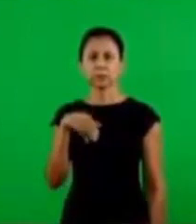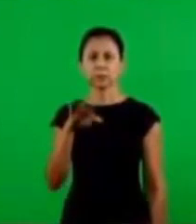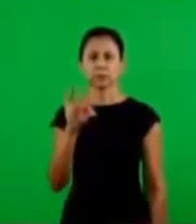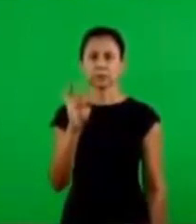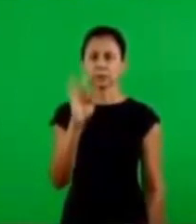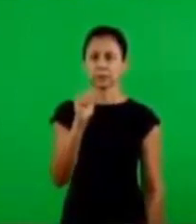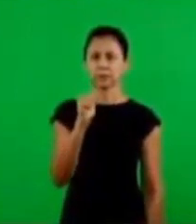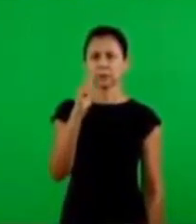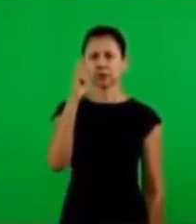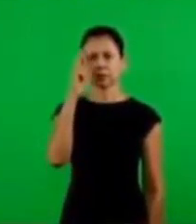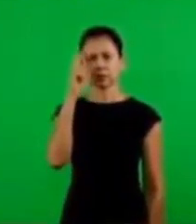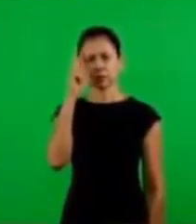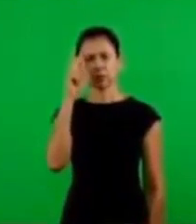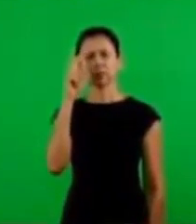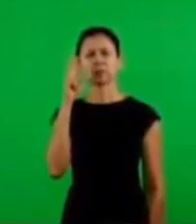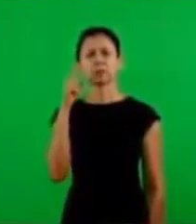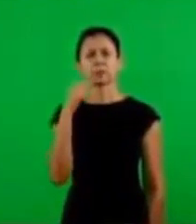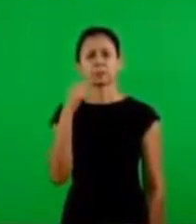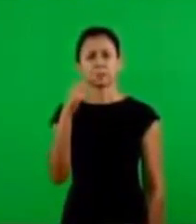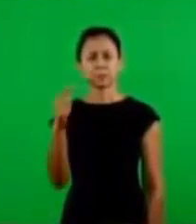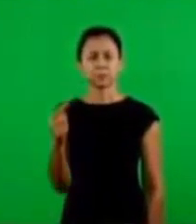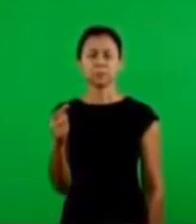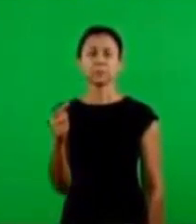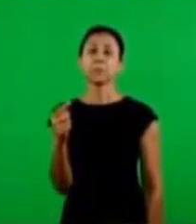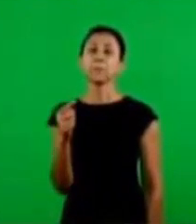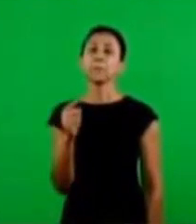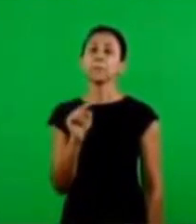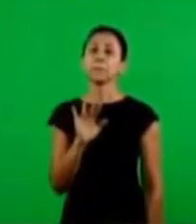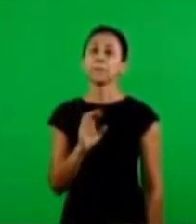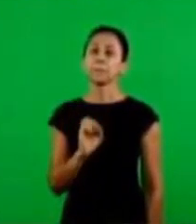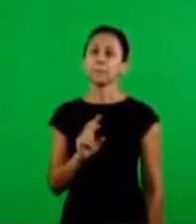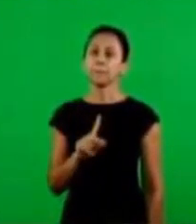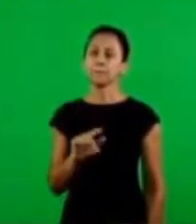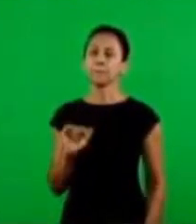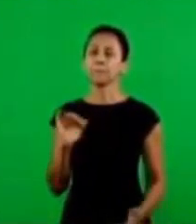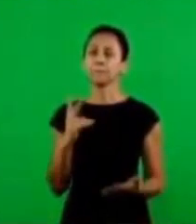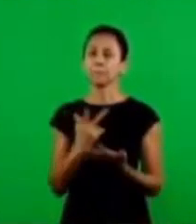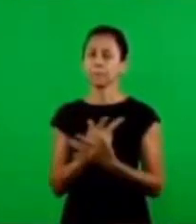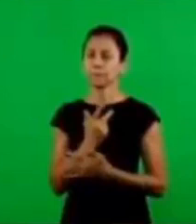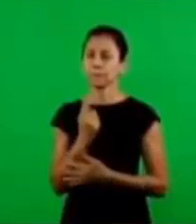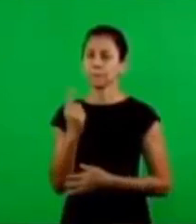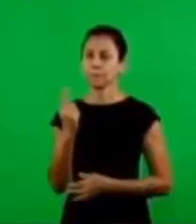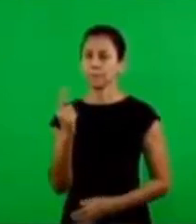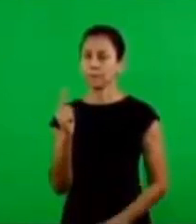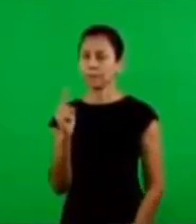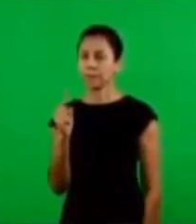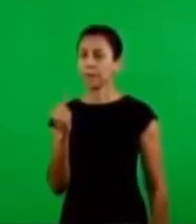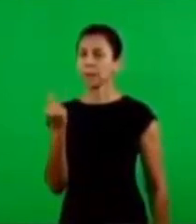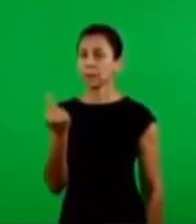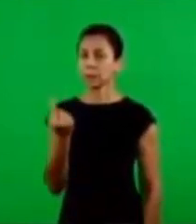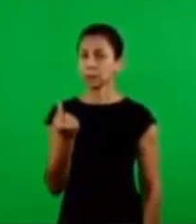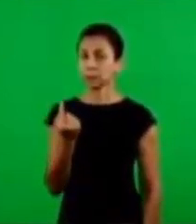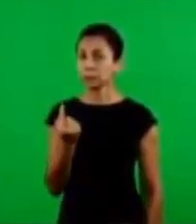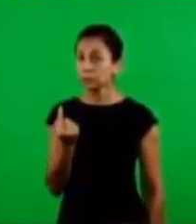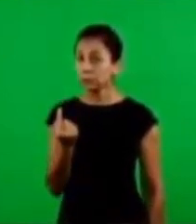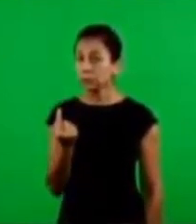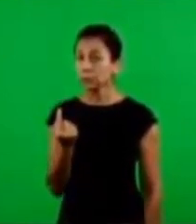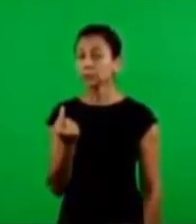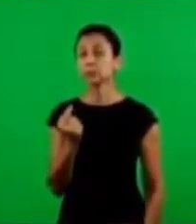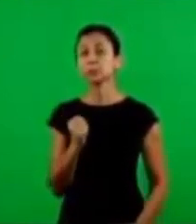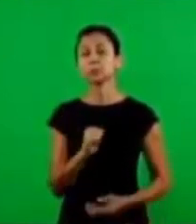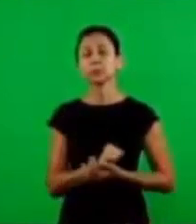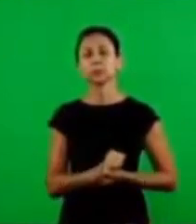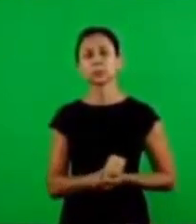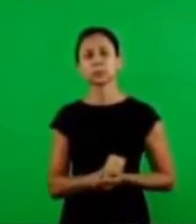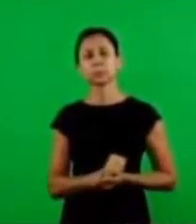it's nice it's historic and everything is fine but now what happened to us we took